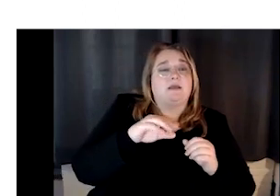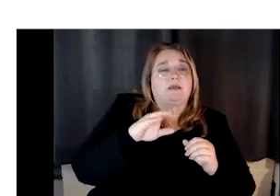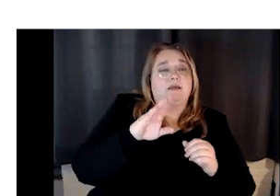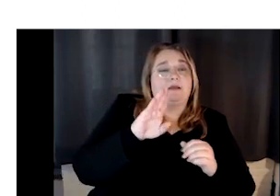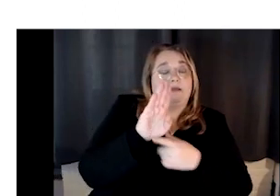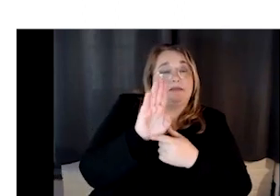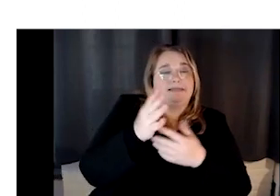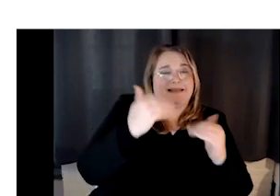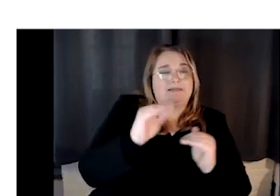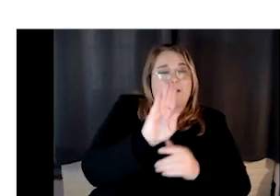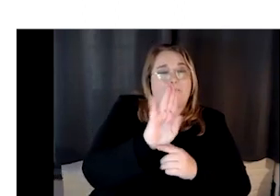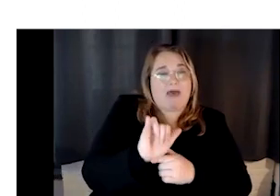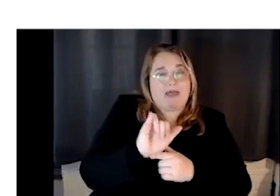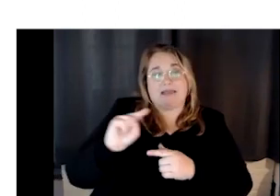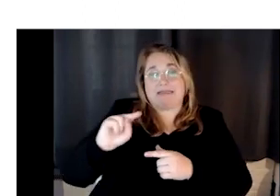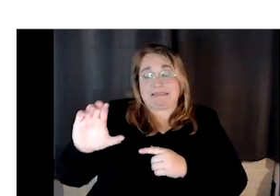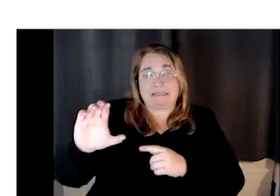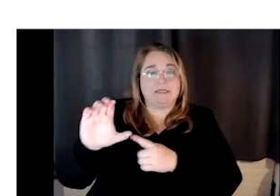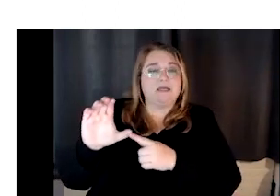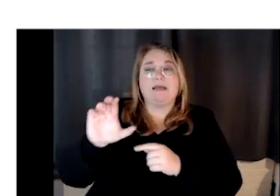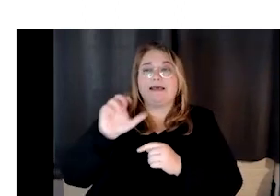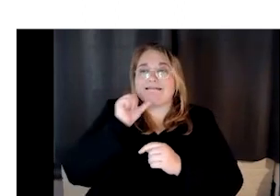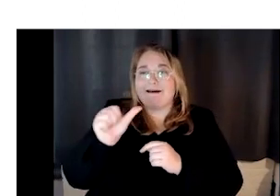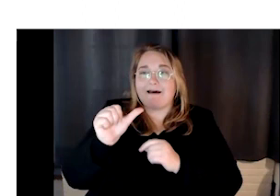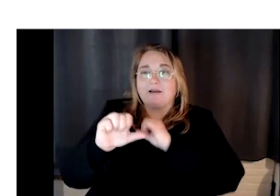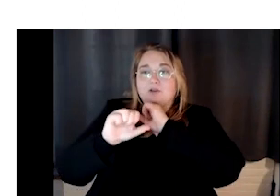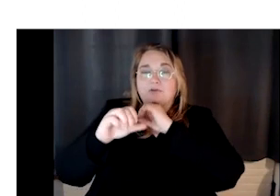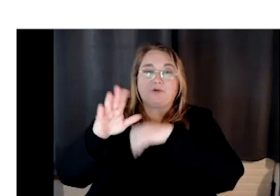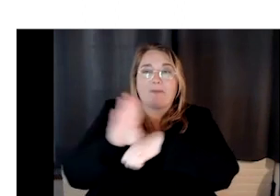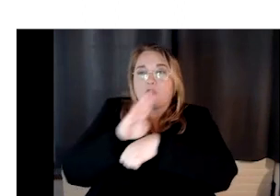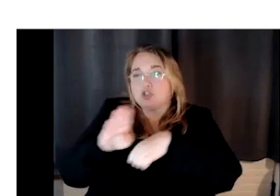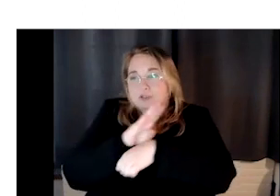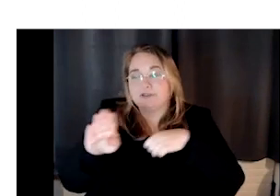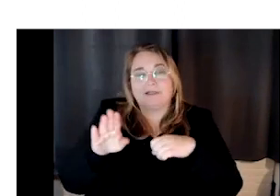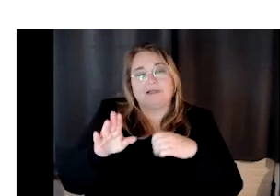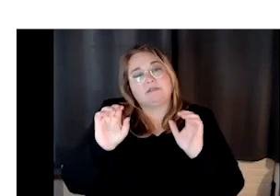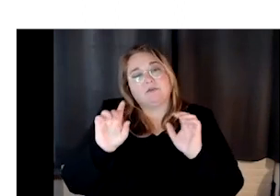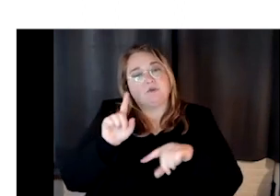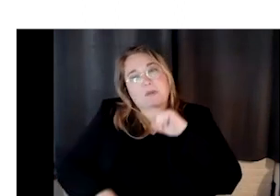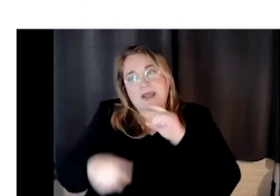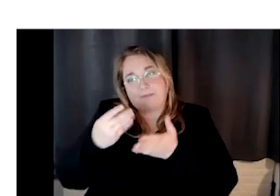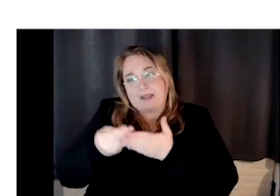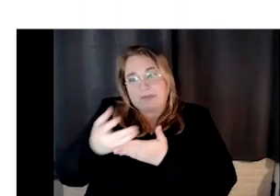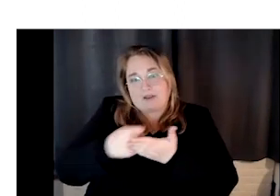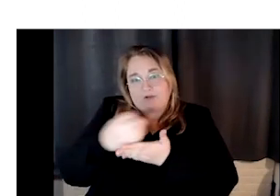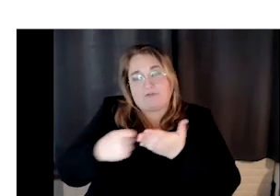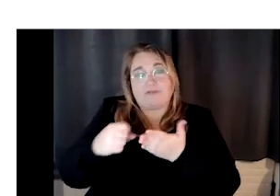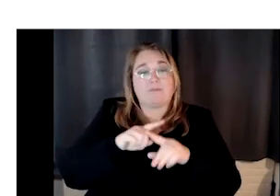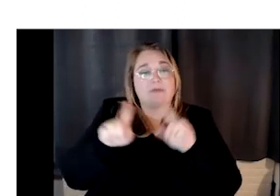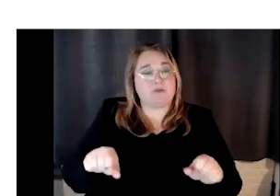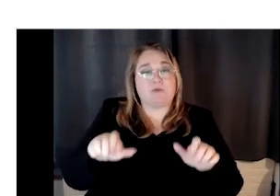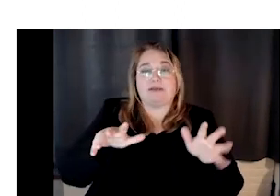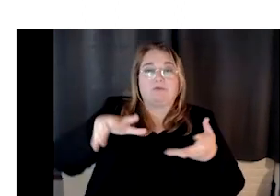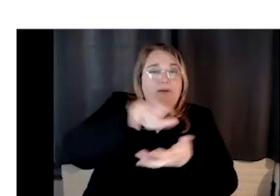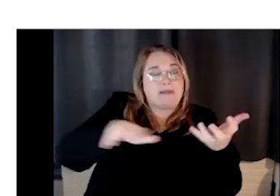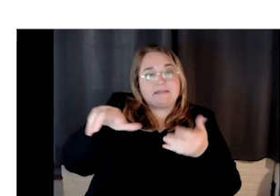cannot make money off of, um, but you can still do whatever you want with it. You can remix it. You can change it. You can translate it.